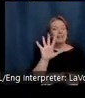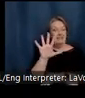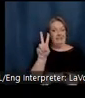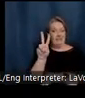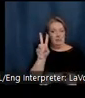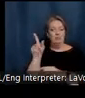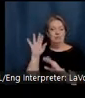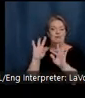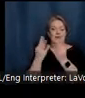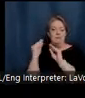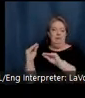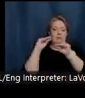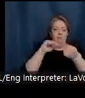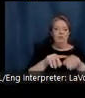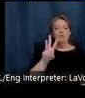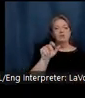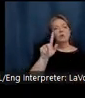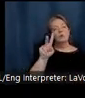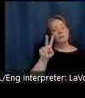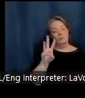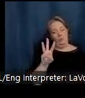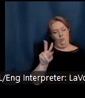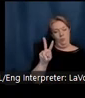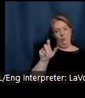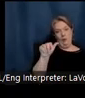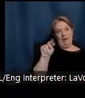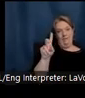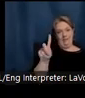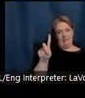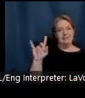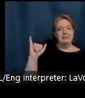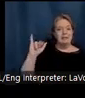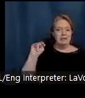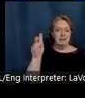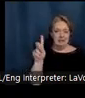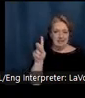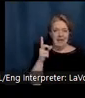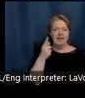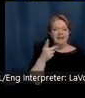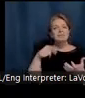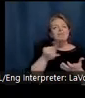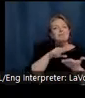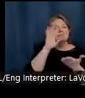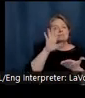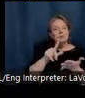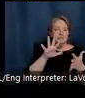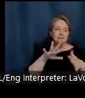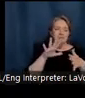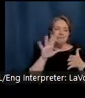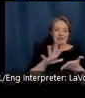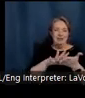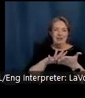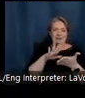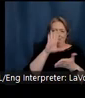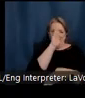Waveland Collegiate Institute. It was at Waveland, Steele became interested in art. An uncle gave